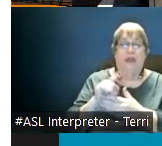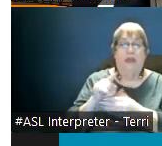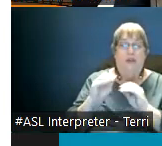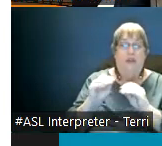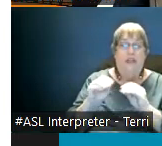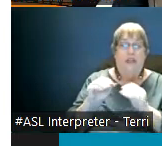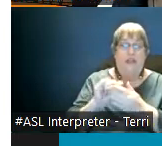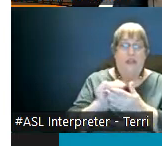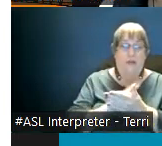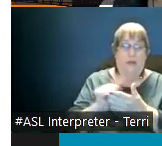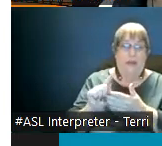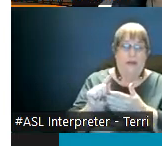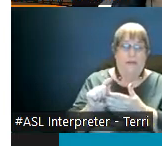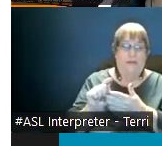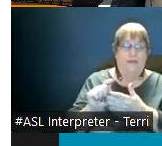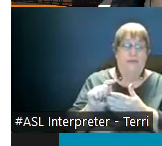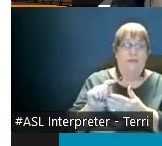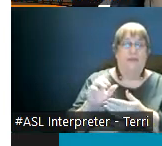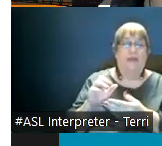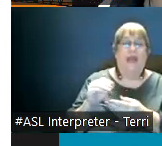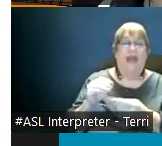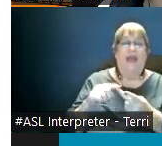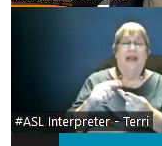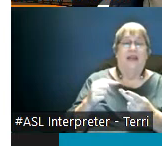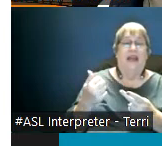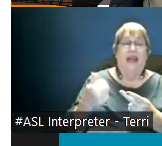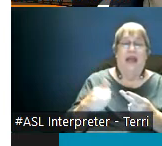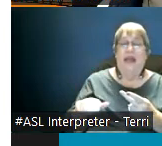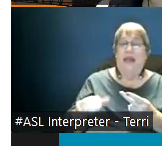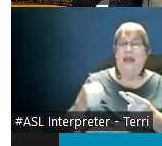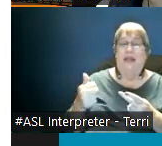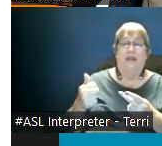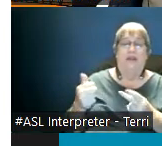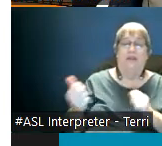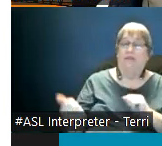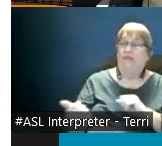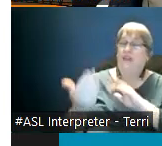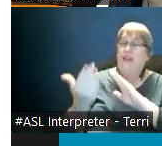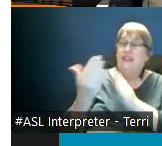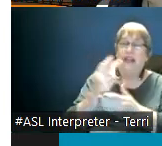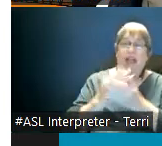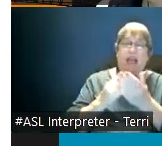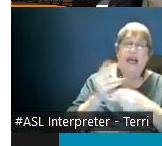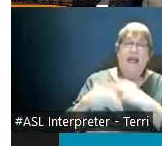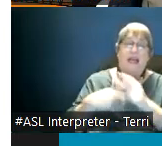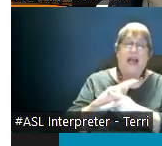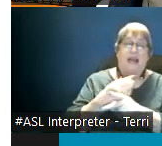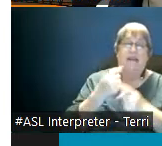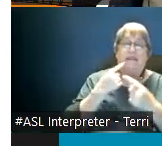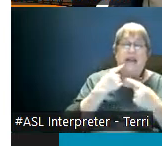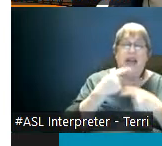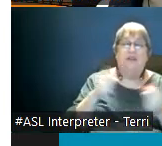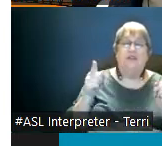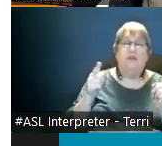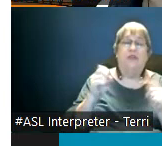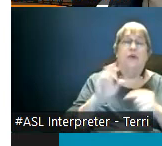and then that and then any i would say any public facing type of um announcements or your syllabus which you would